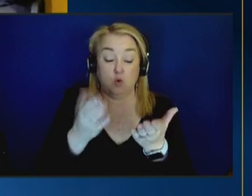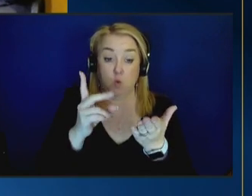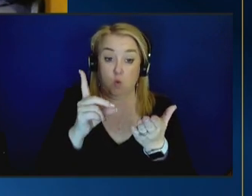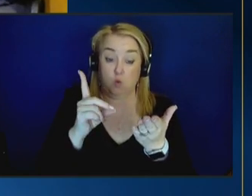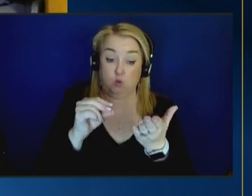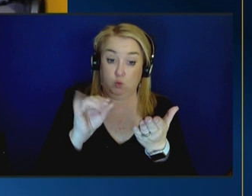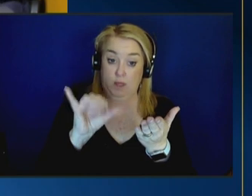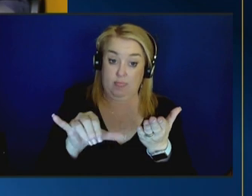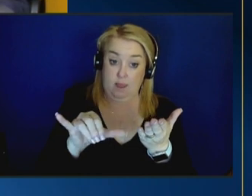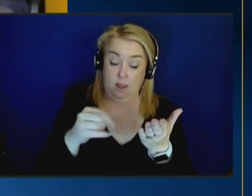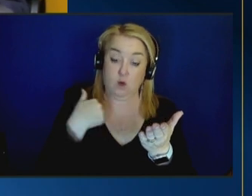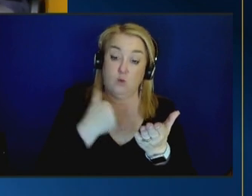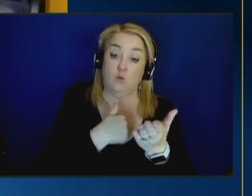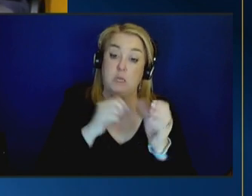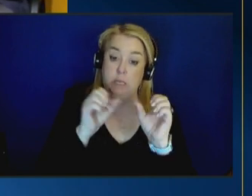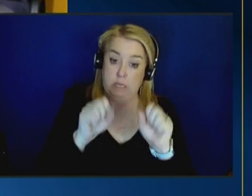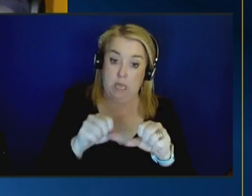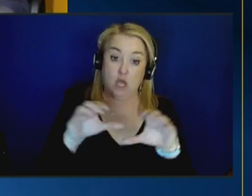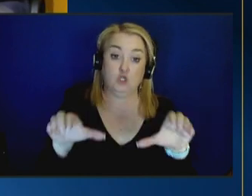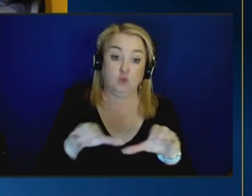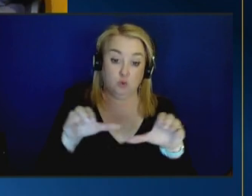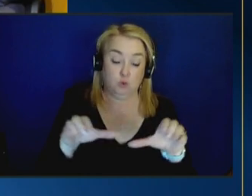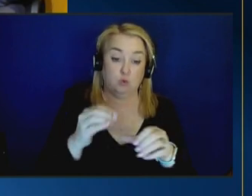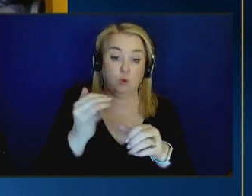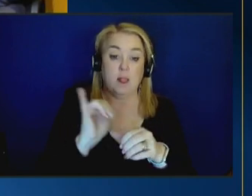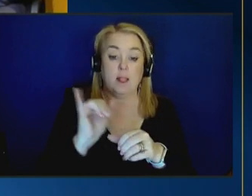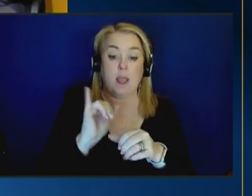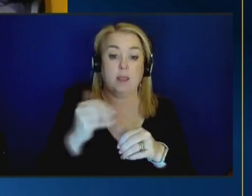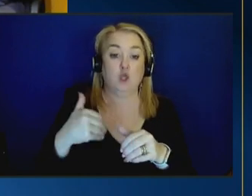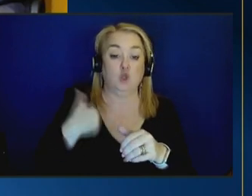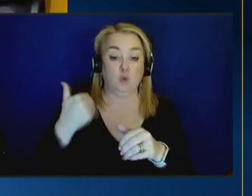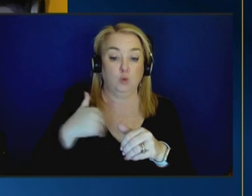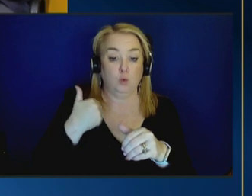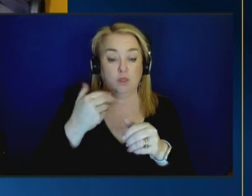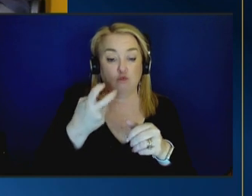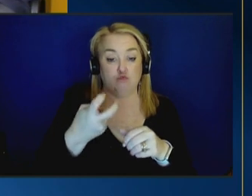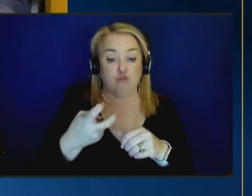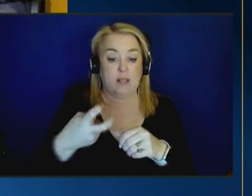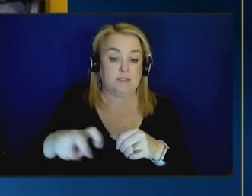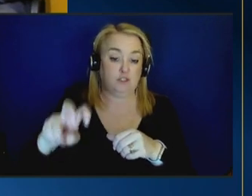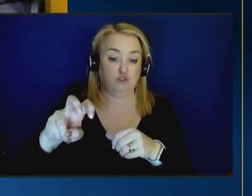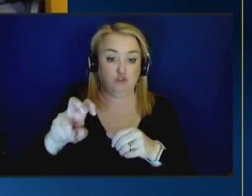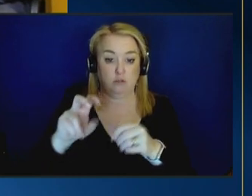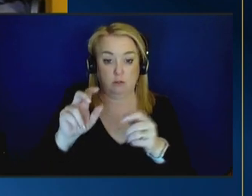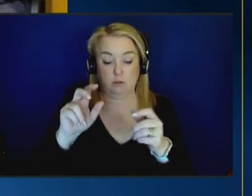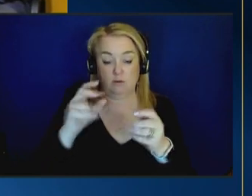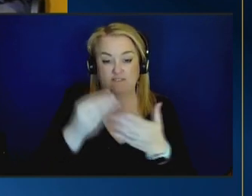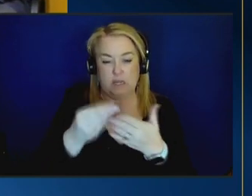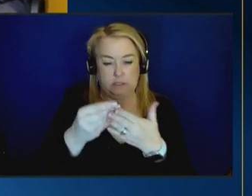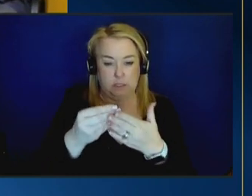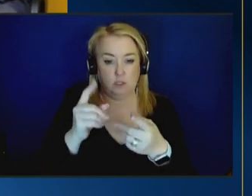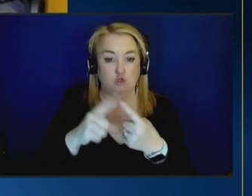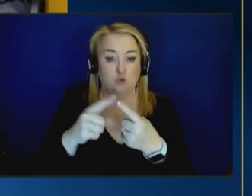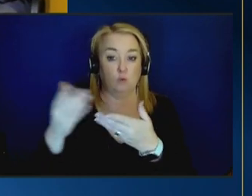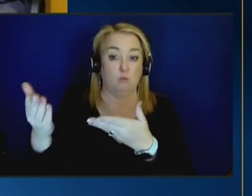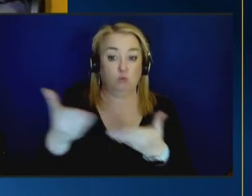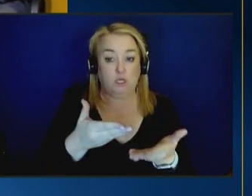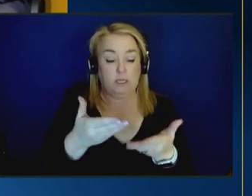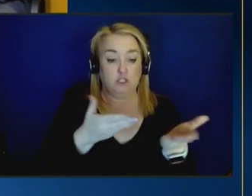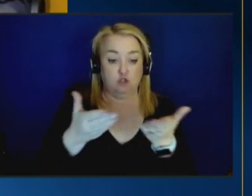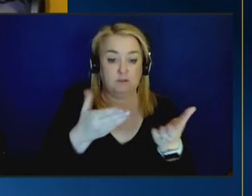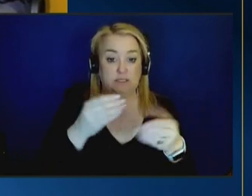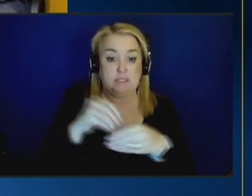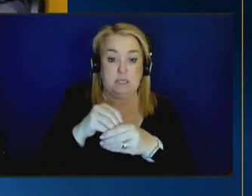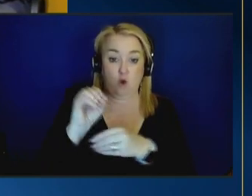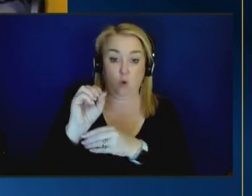able to um do things like use transition funding from family first to talk about or to bring um services into oklahoma that we